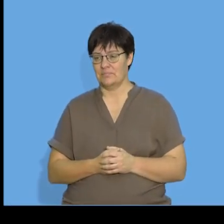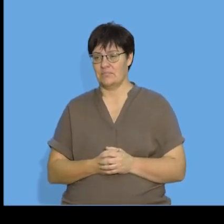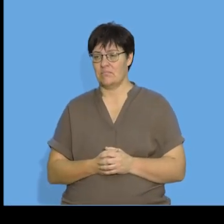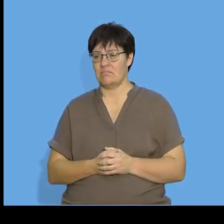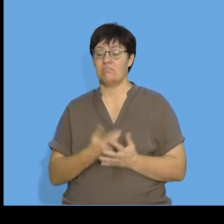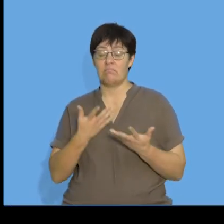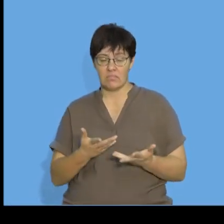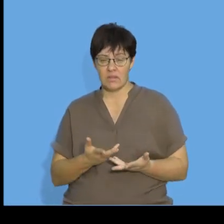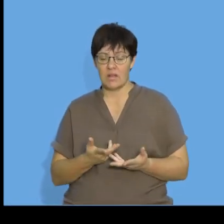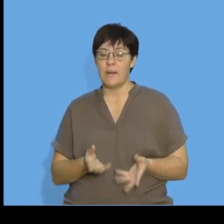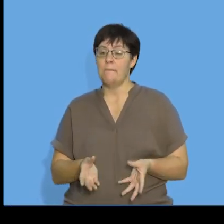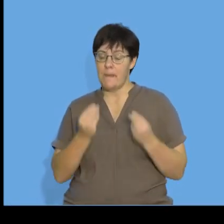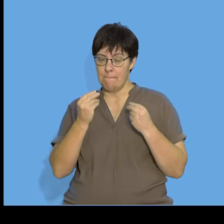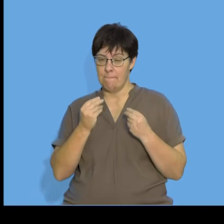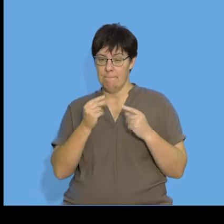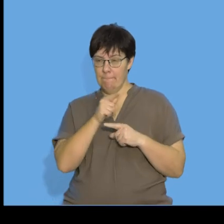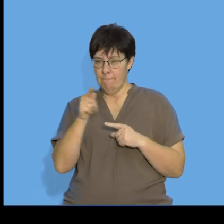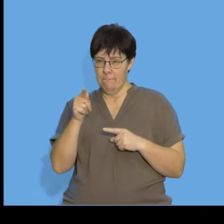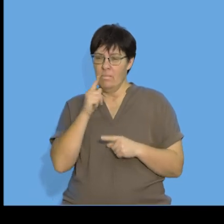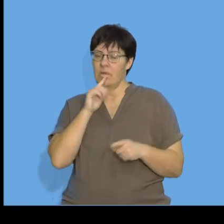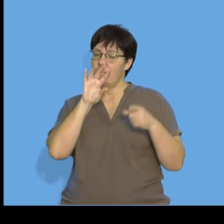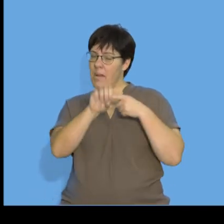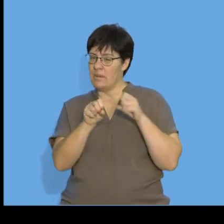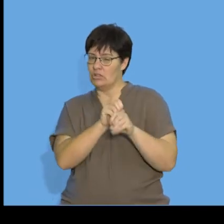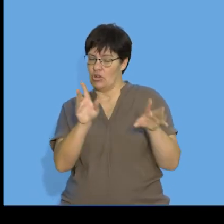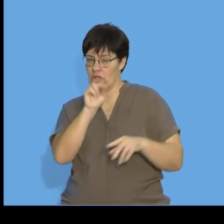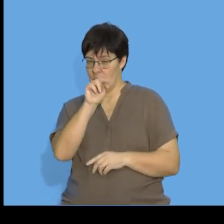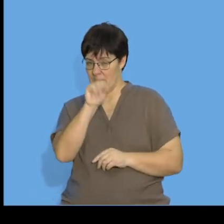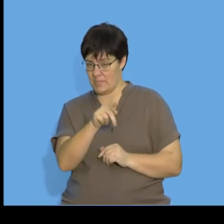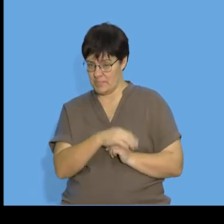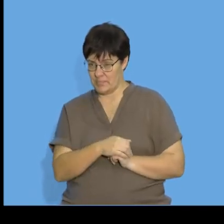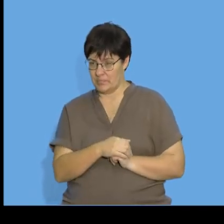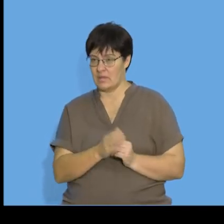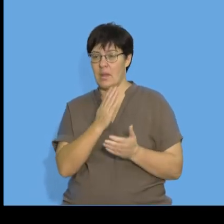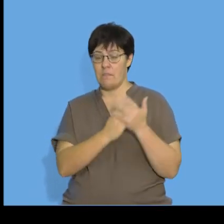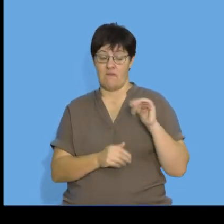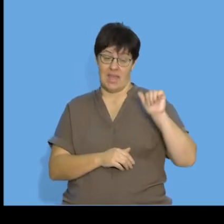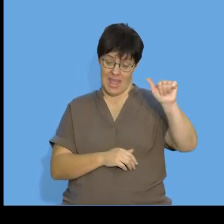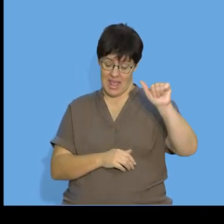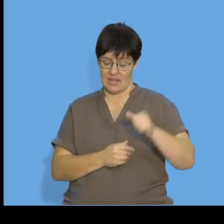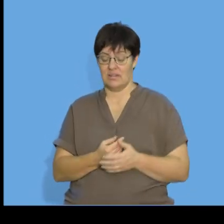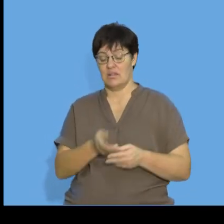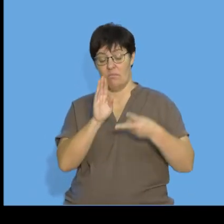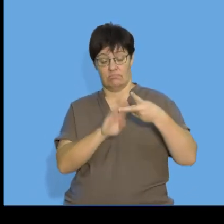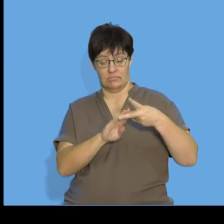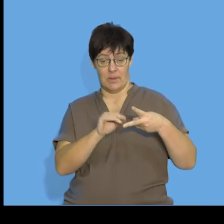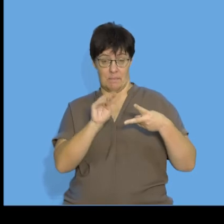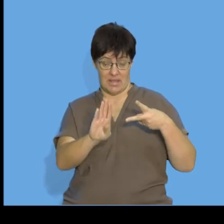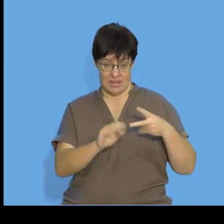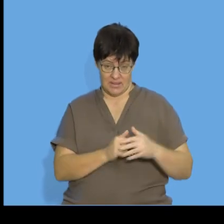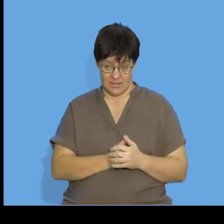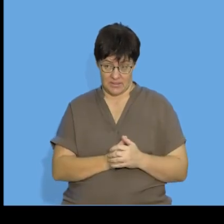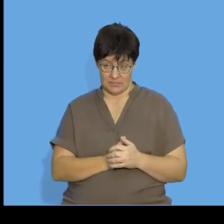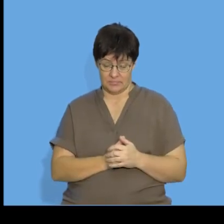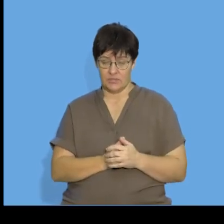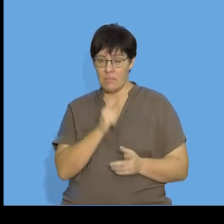so we are given the sequence and we have just determined the general term this was a part of question a we